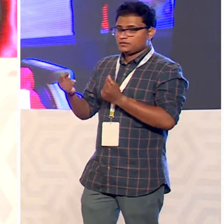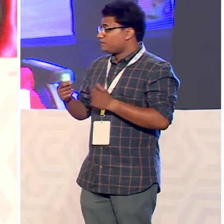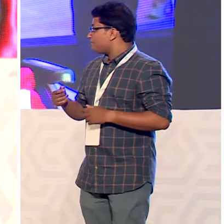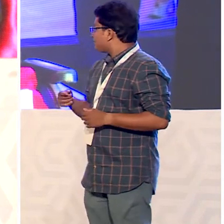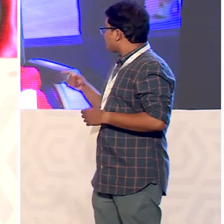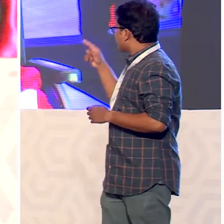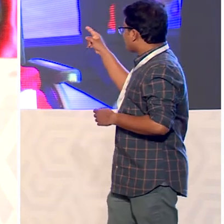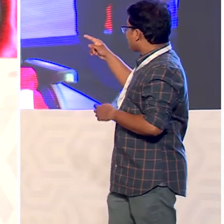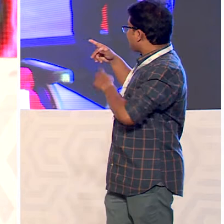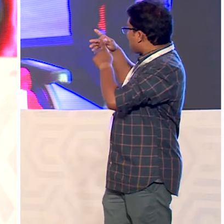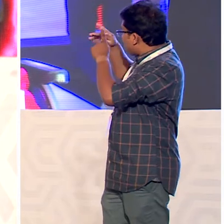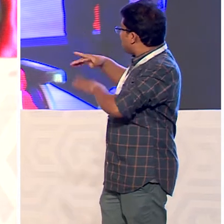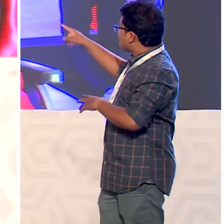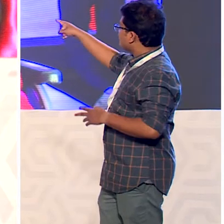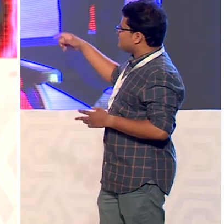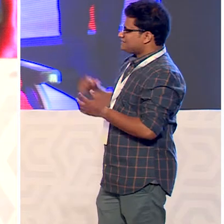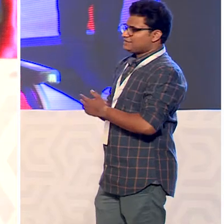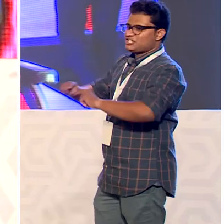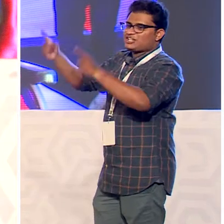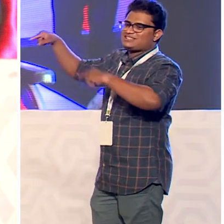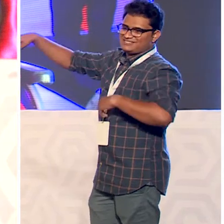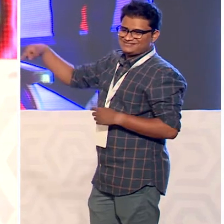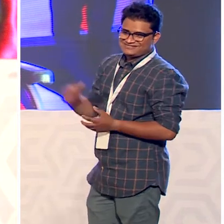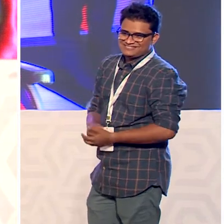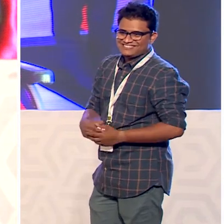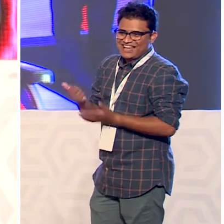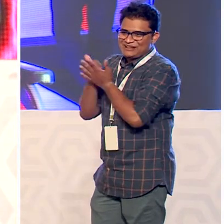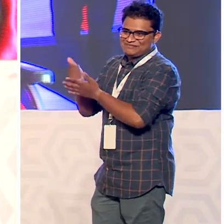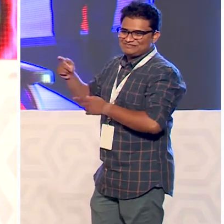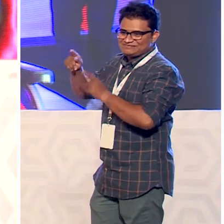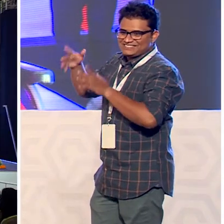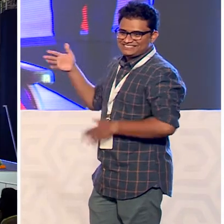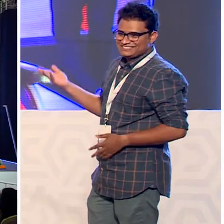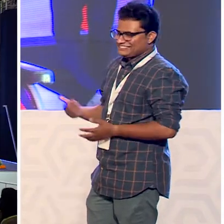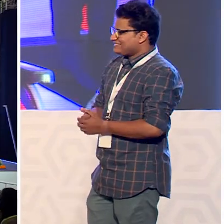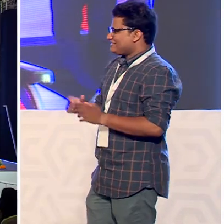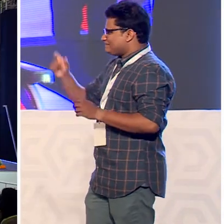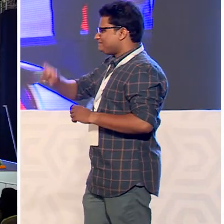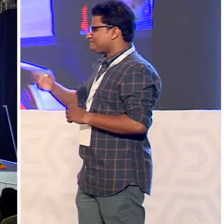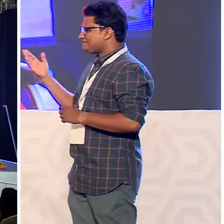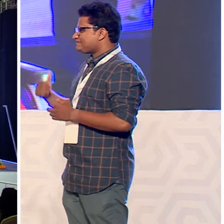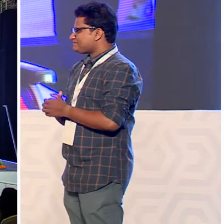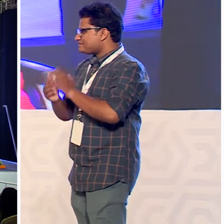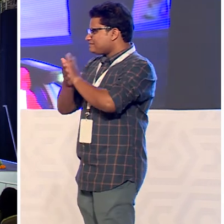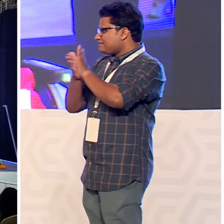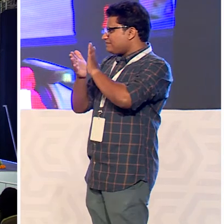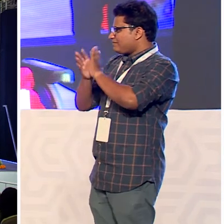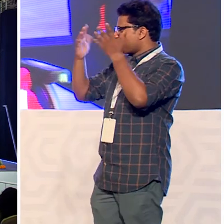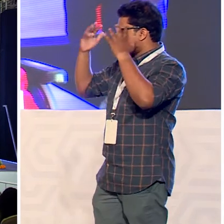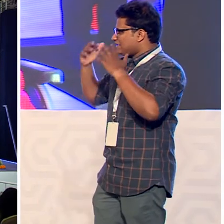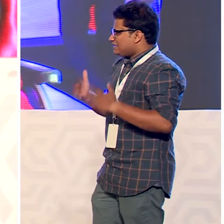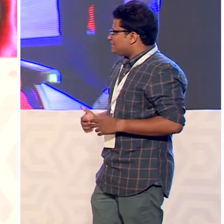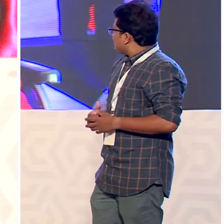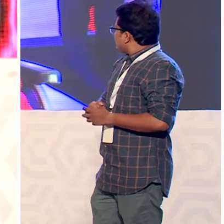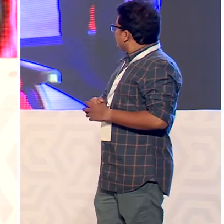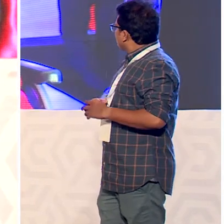man behind the woman's success i i really